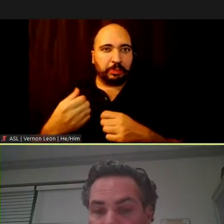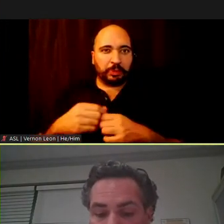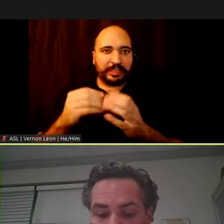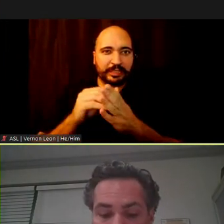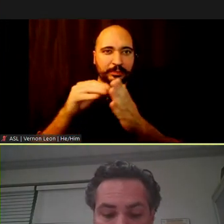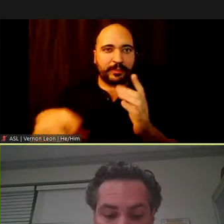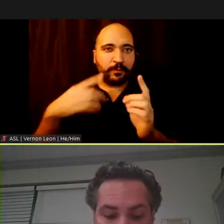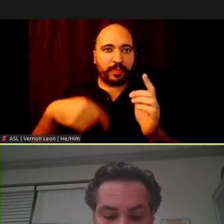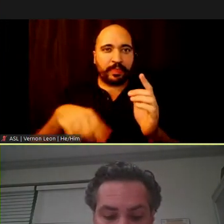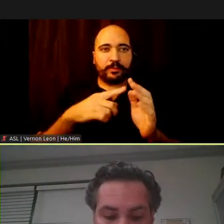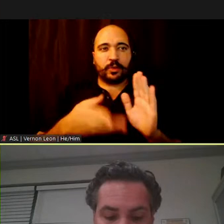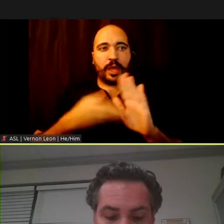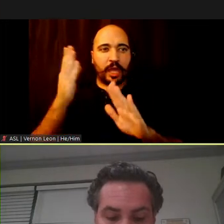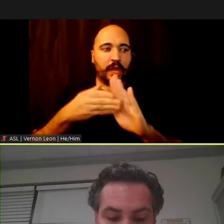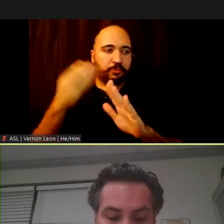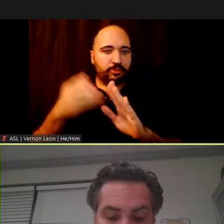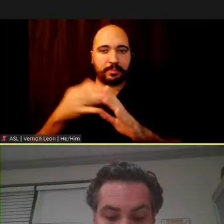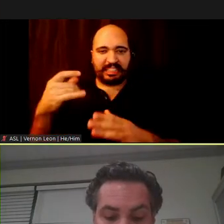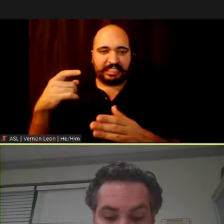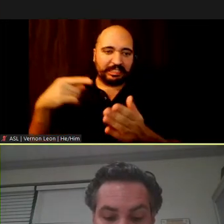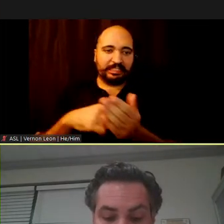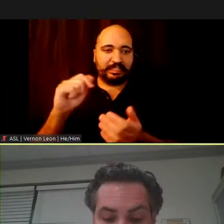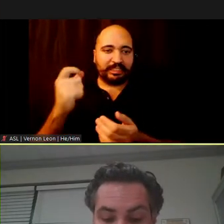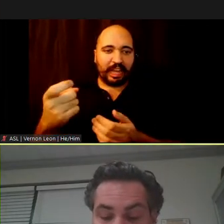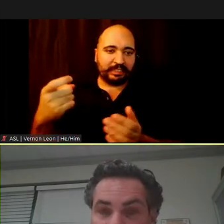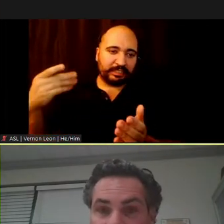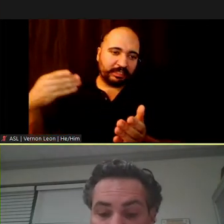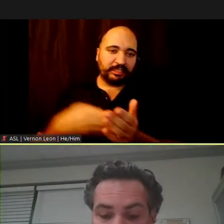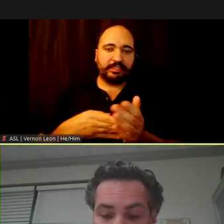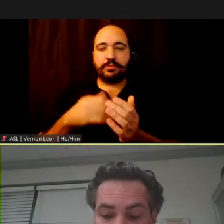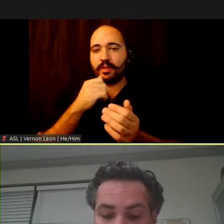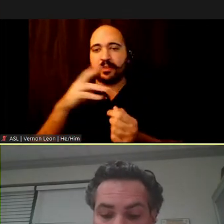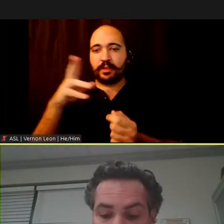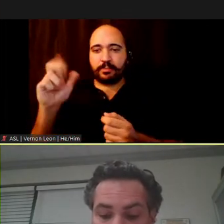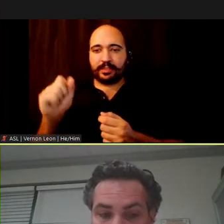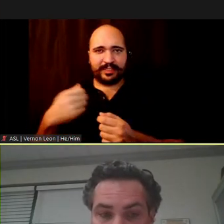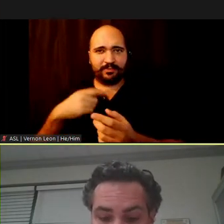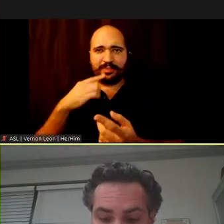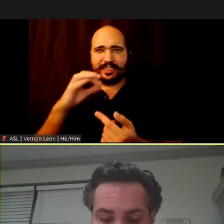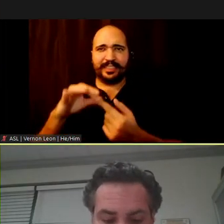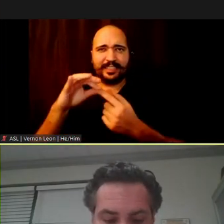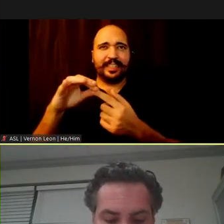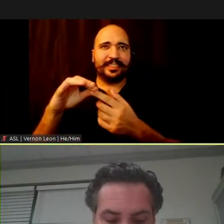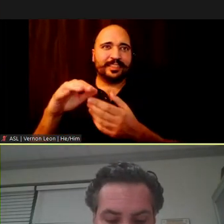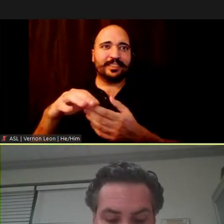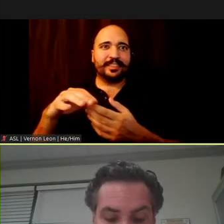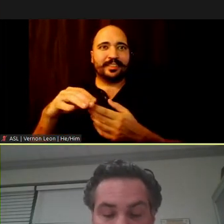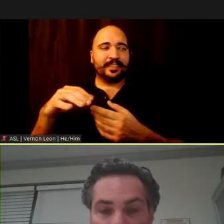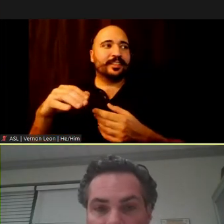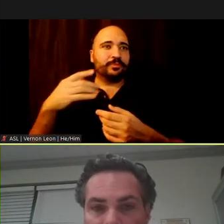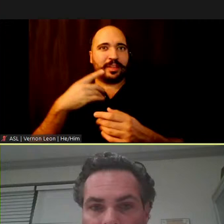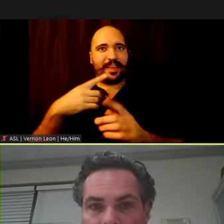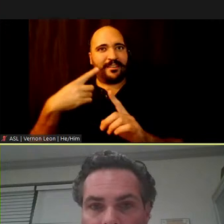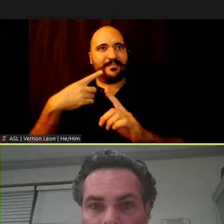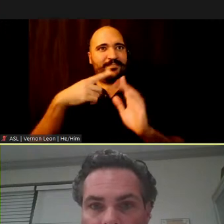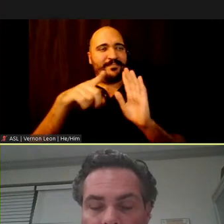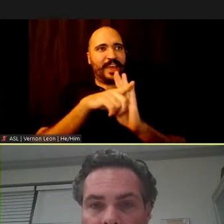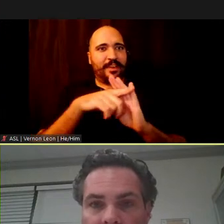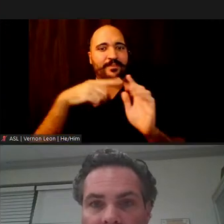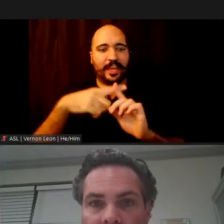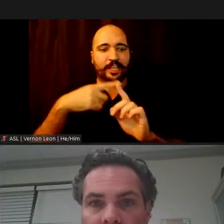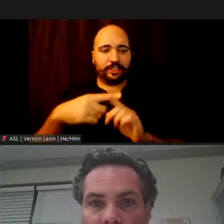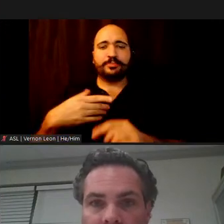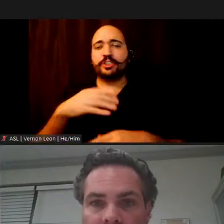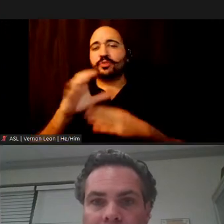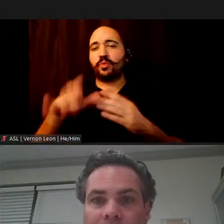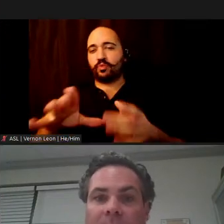them to operate by taxing them. Private buses provide distinct advantages to environmental justice communities and should not be penalized. Please